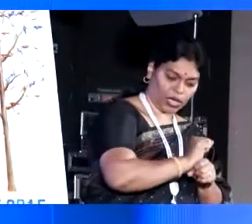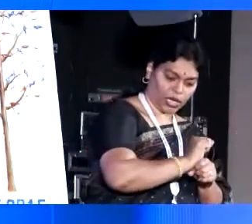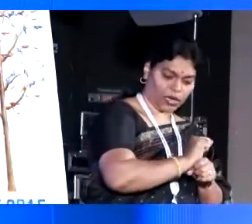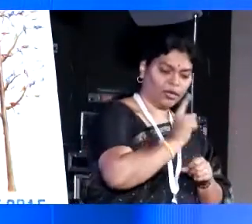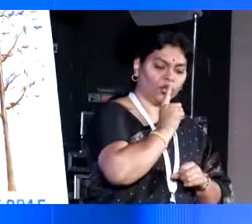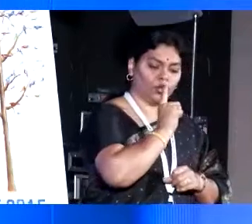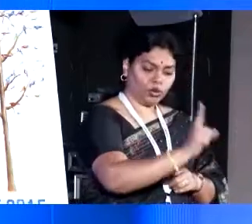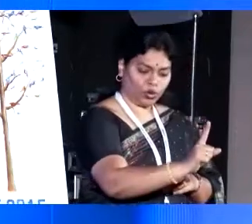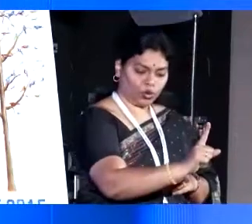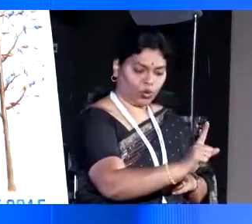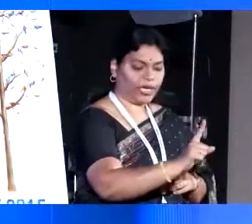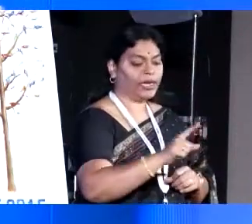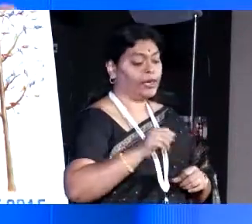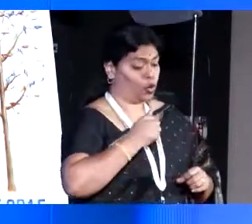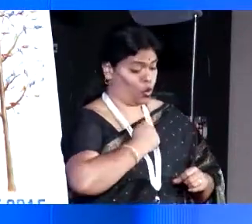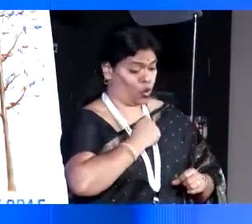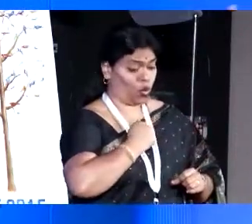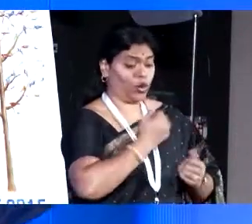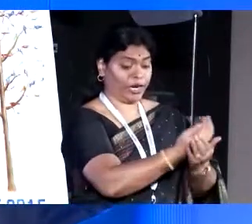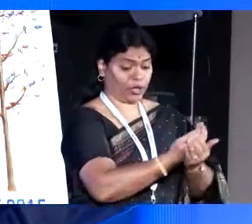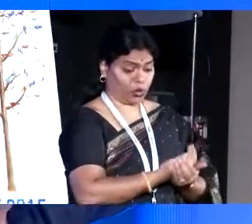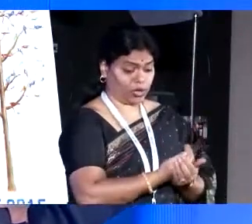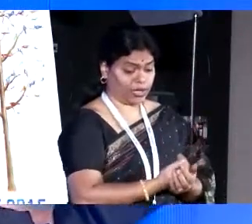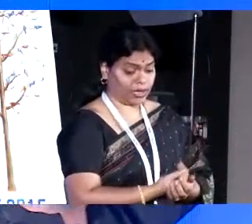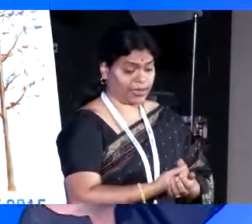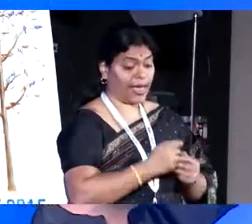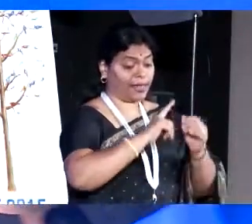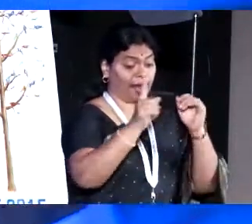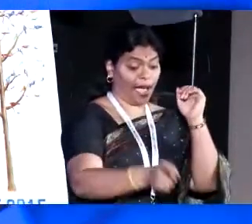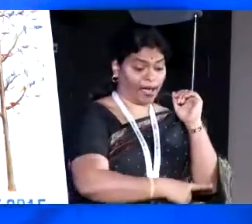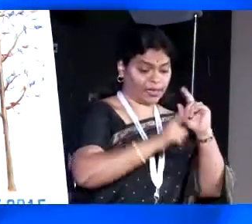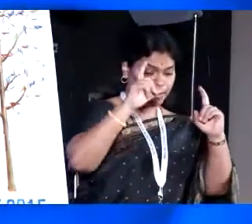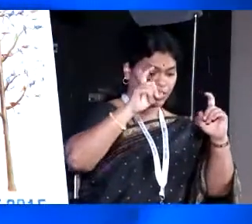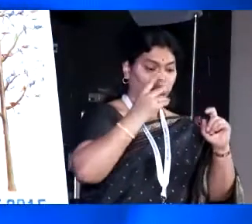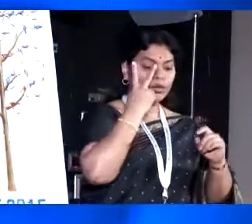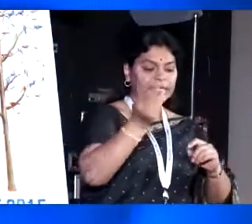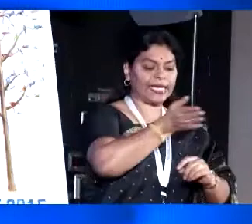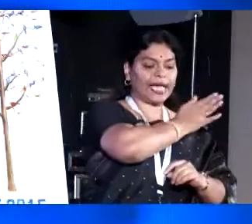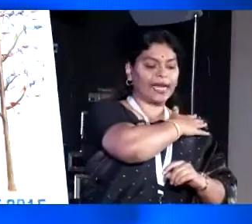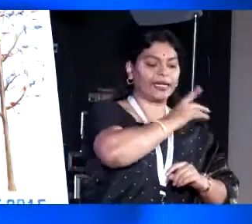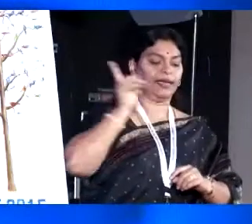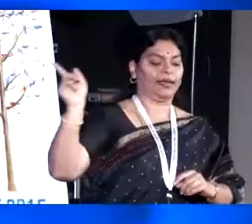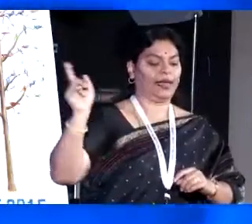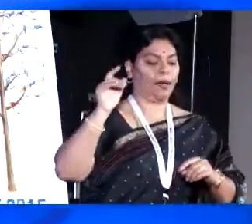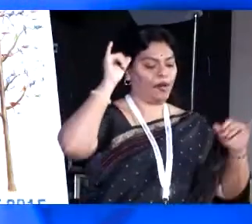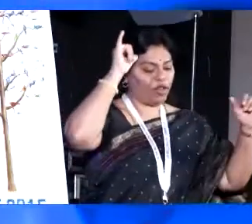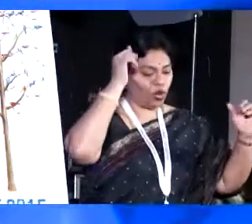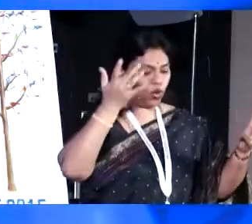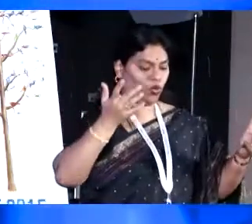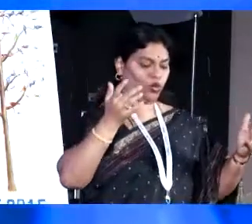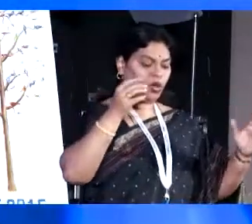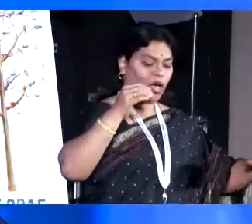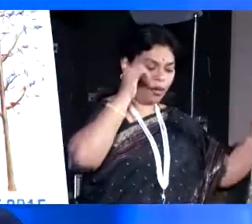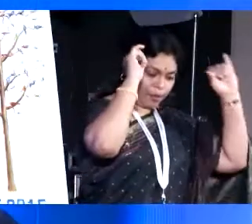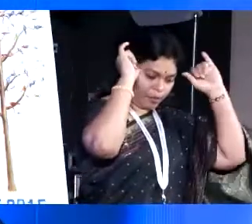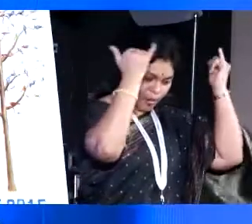Absolutely local resources. If you see the last picture, you see a sari, you see a tube, you see a buffalo. 100